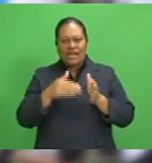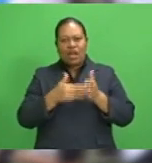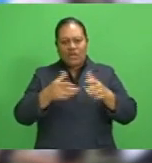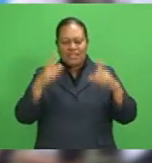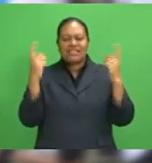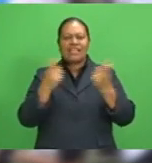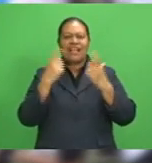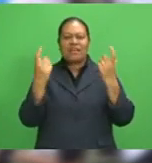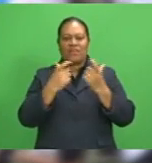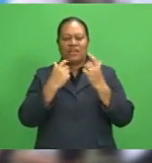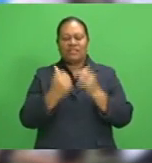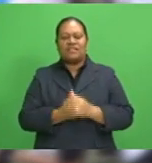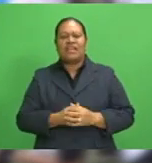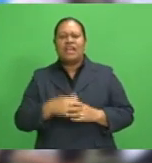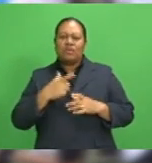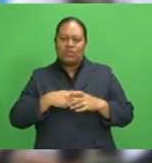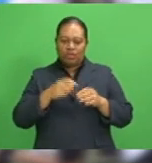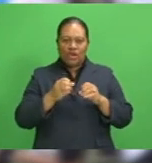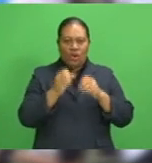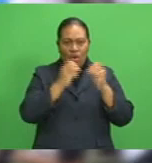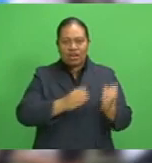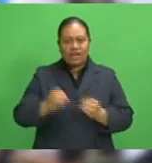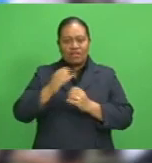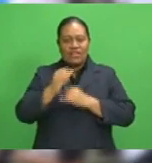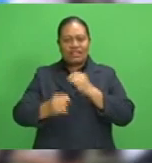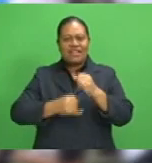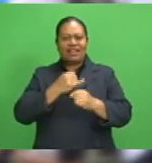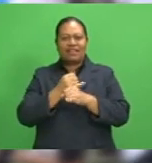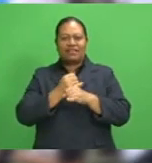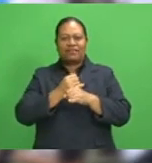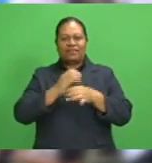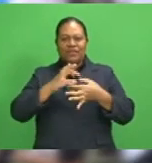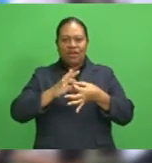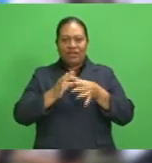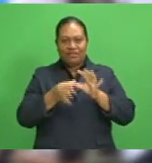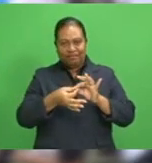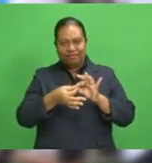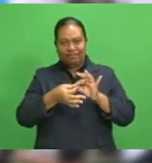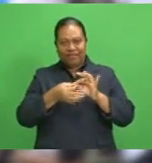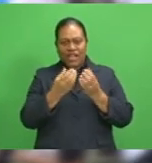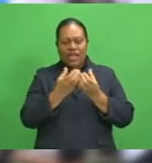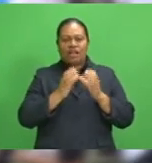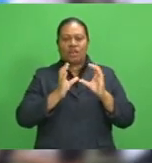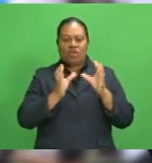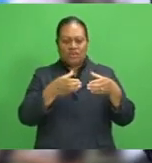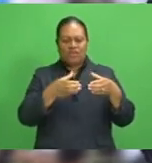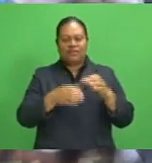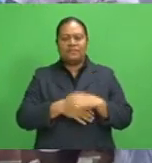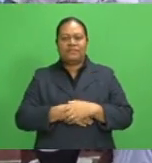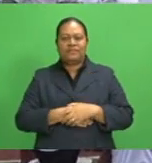with a virtual race organized by the International Olympic Committee. Caroline Itavi has more.